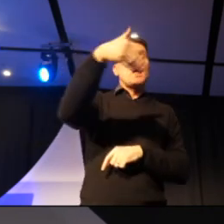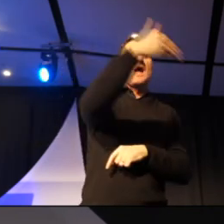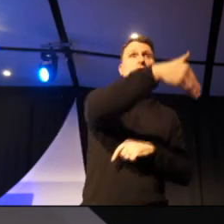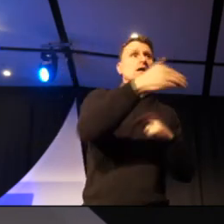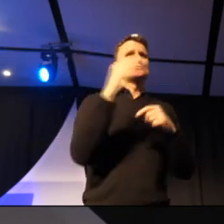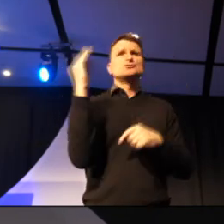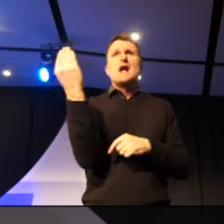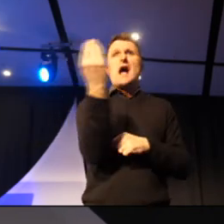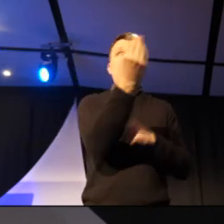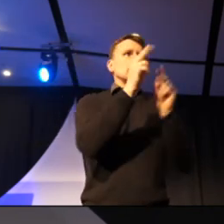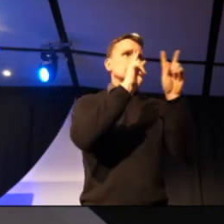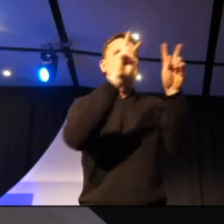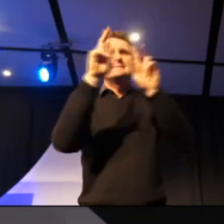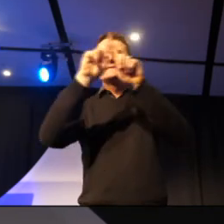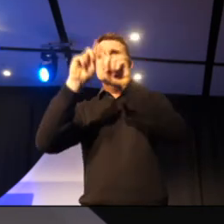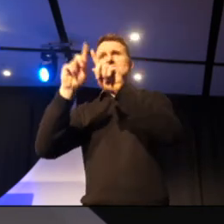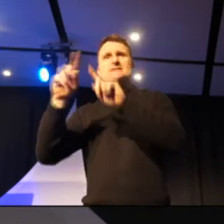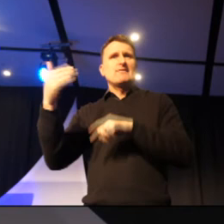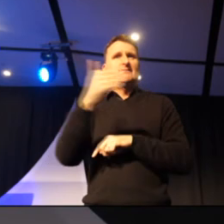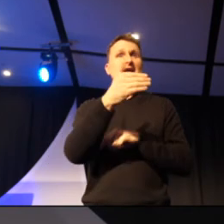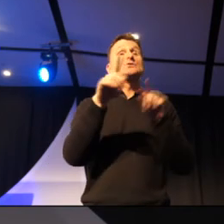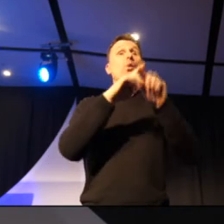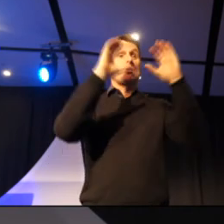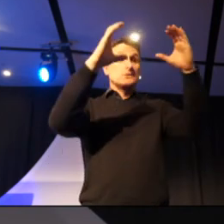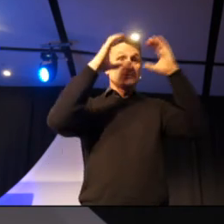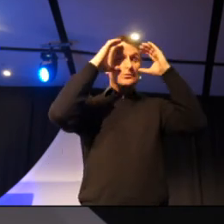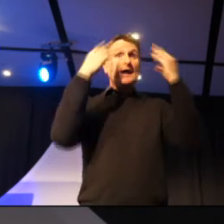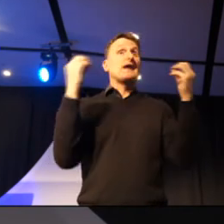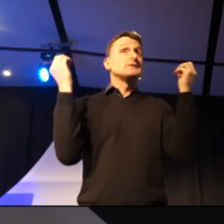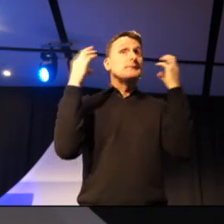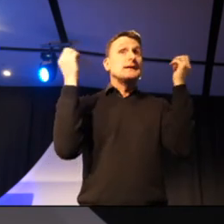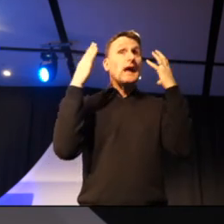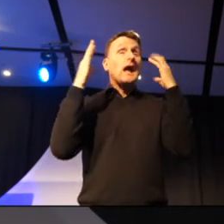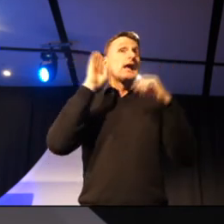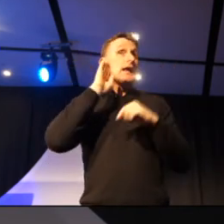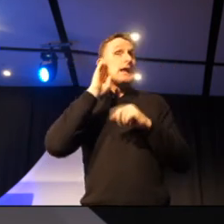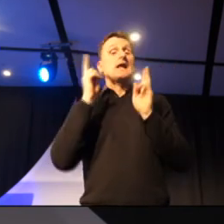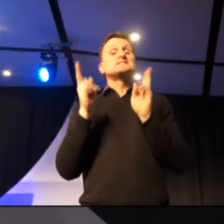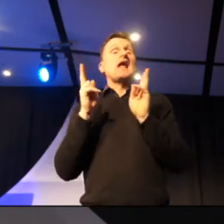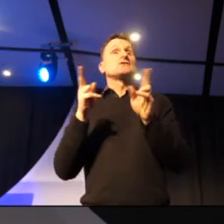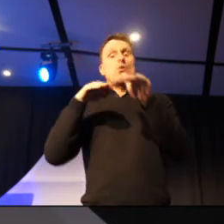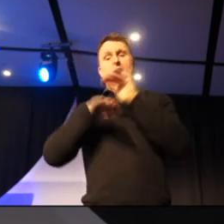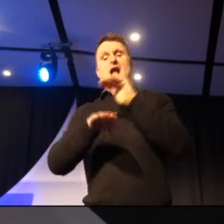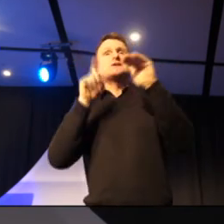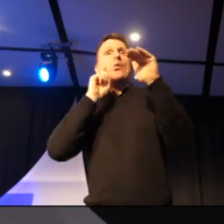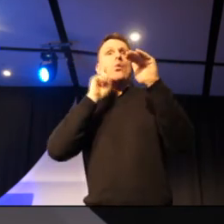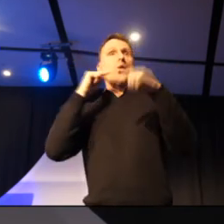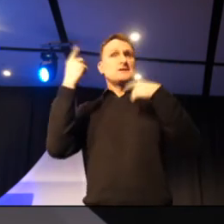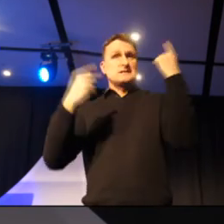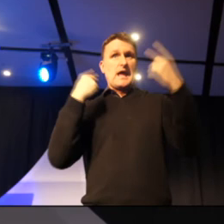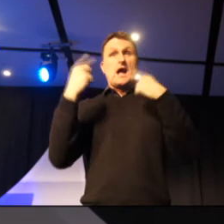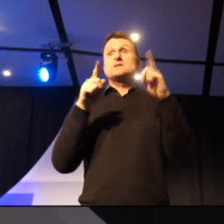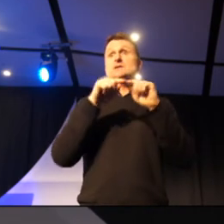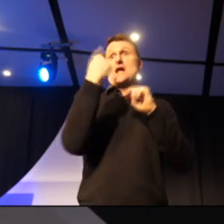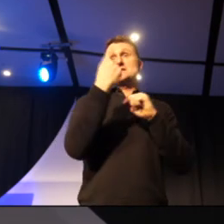So through your VR headsets, there is actually little speakers on the side. So you'll get to hear the natural underwater sounds that you'll be able to hear in the water, just like you were